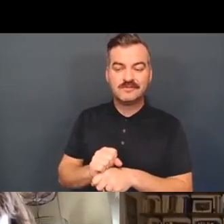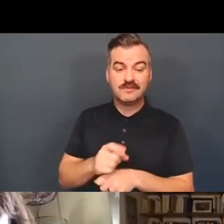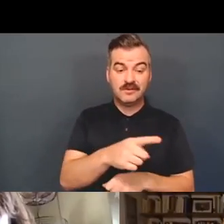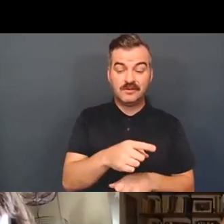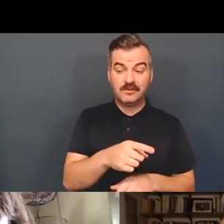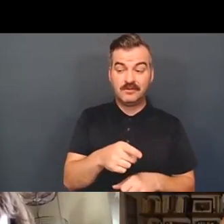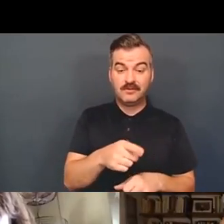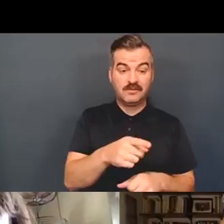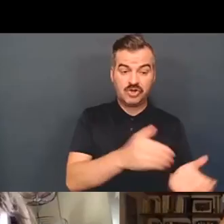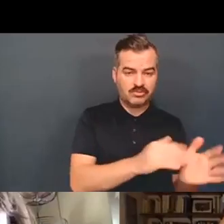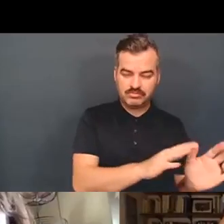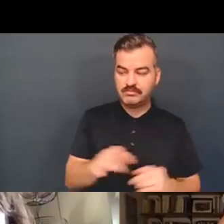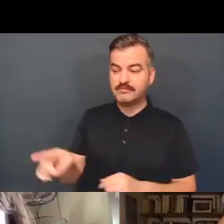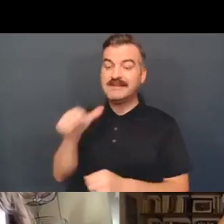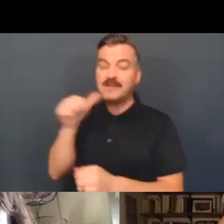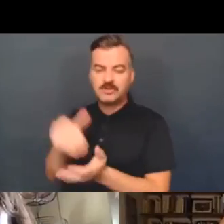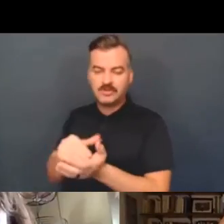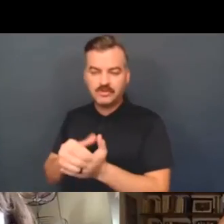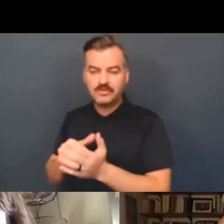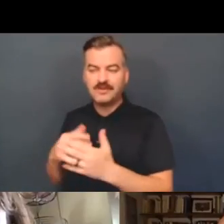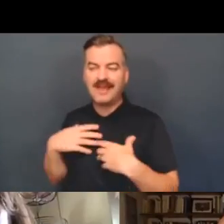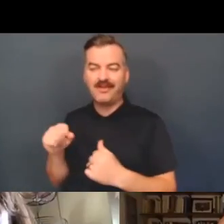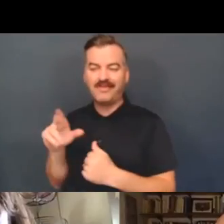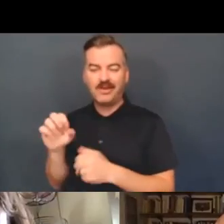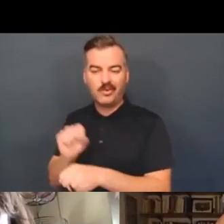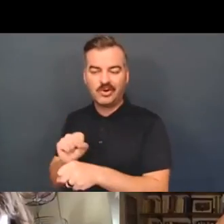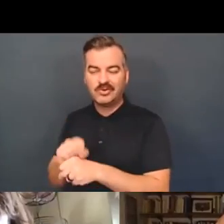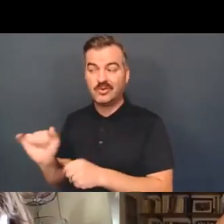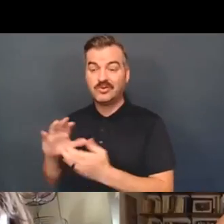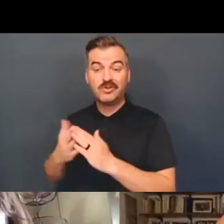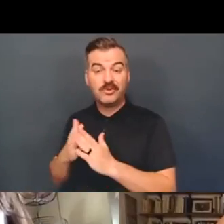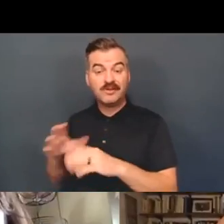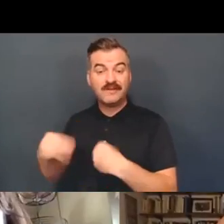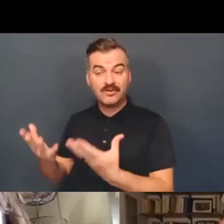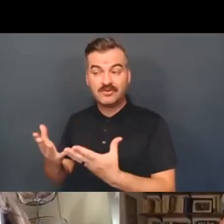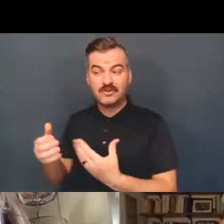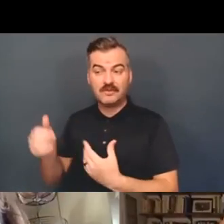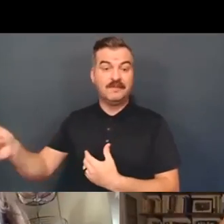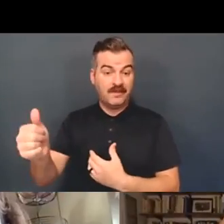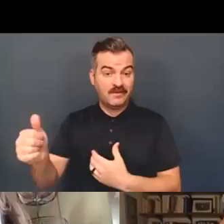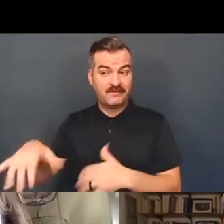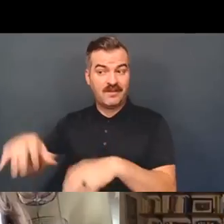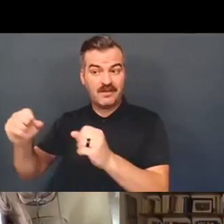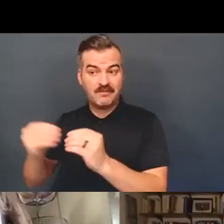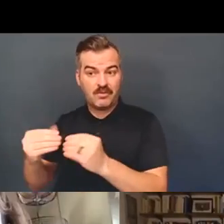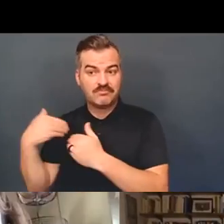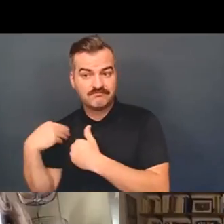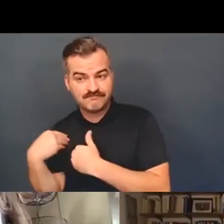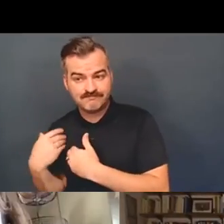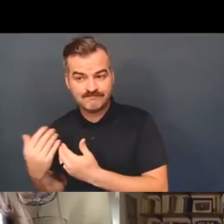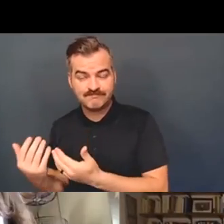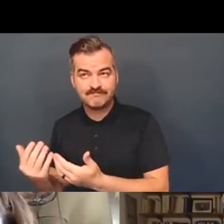healthcare workers, but also community caregivers and people themselves, in order to